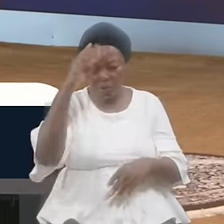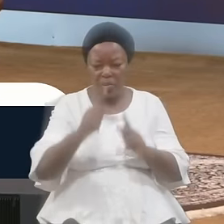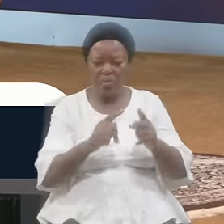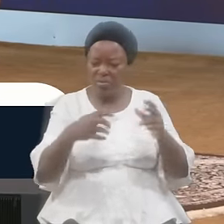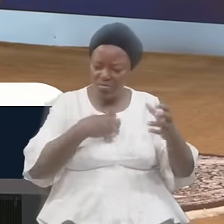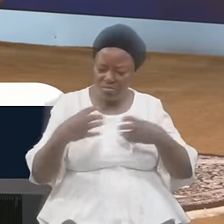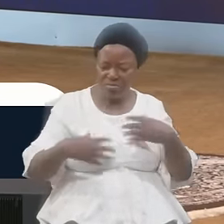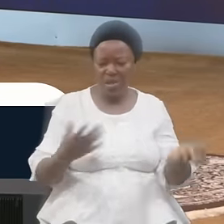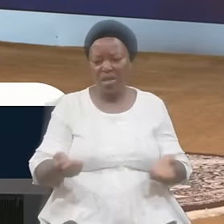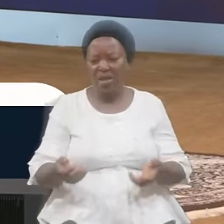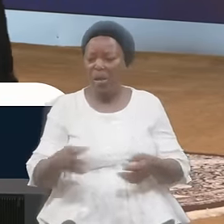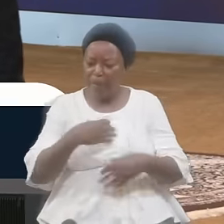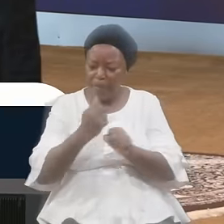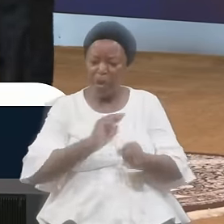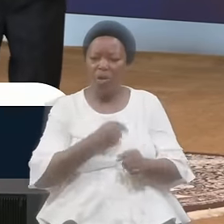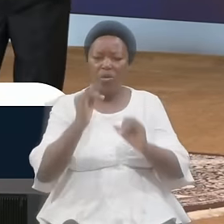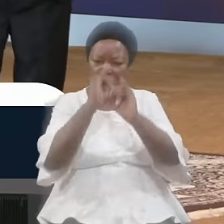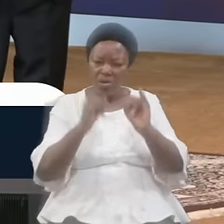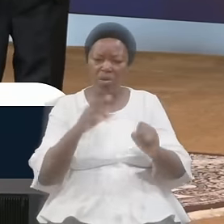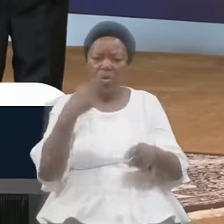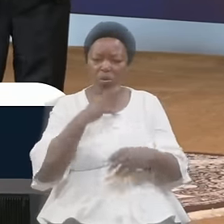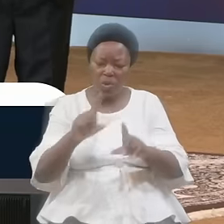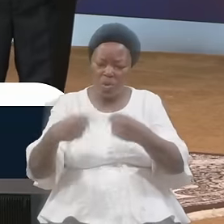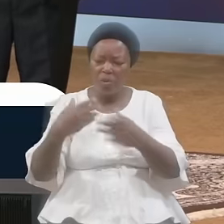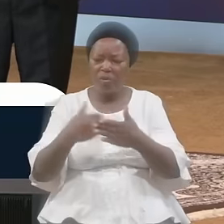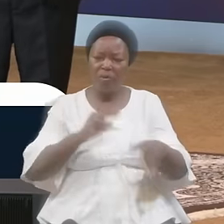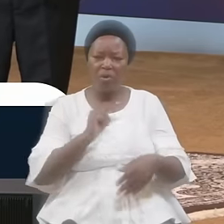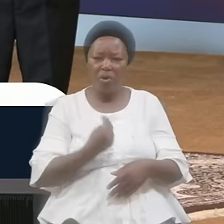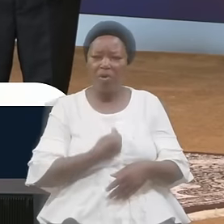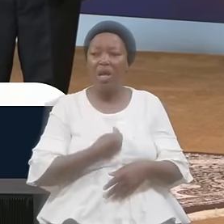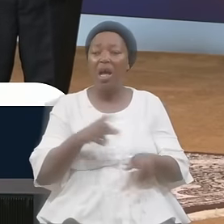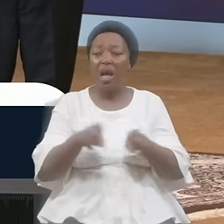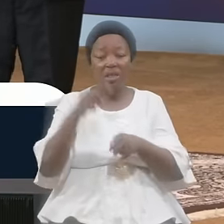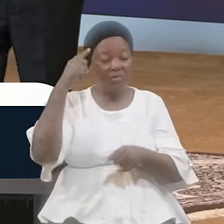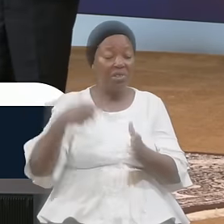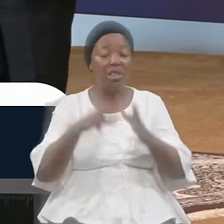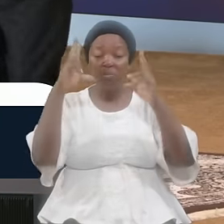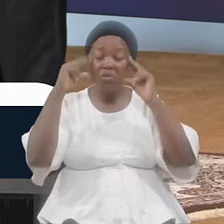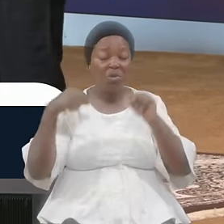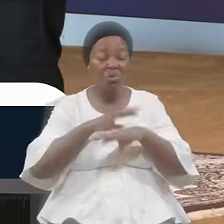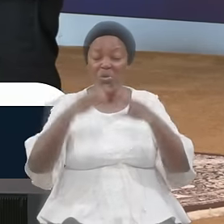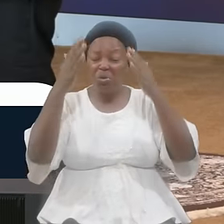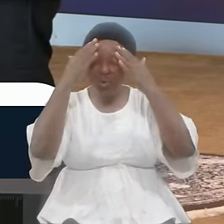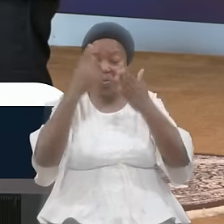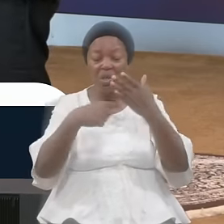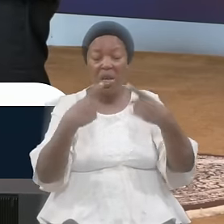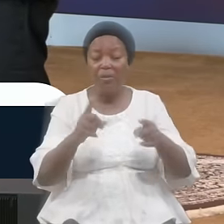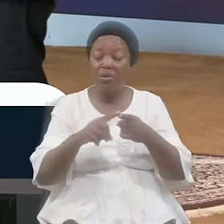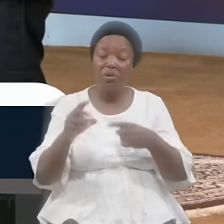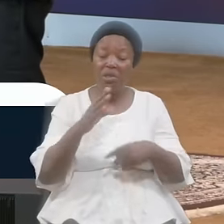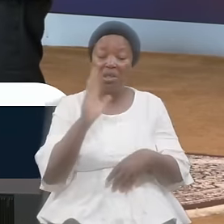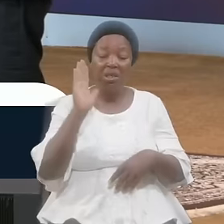Because God Who Will Go Before Us As For This Moses Who Is Gone Into The